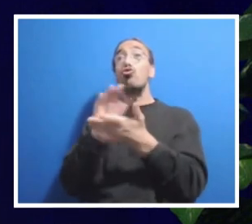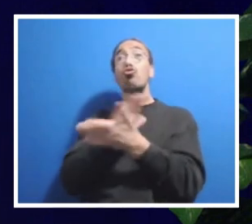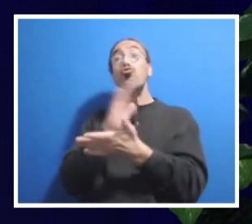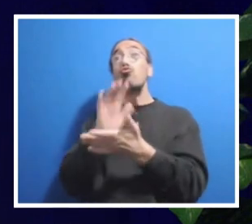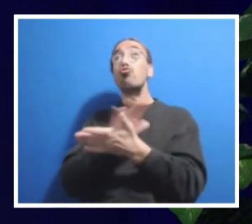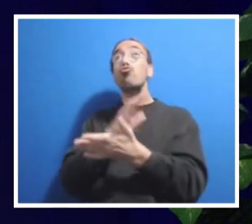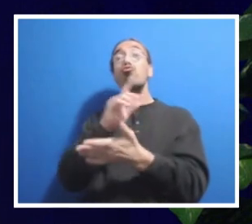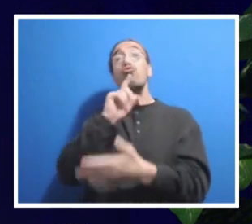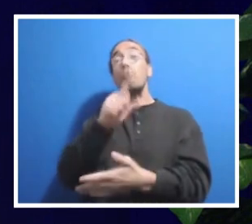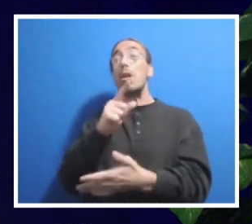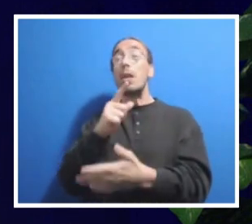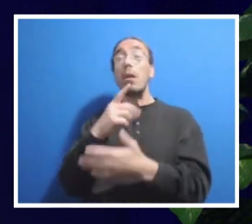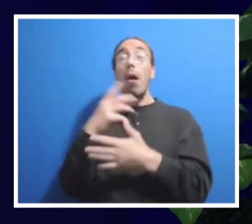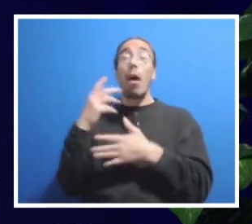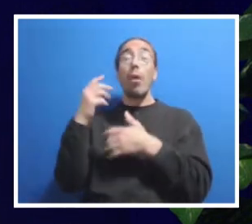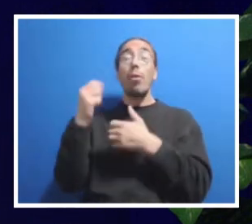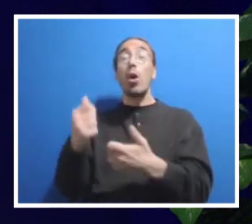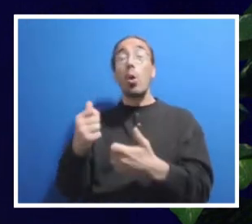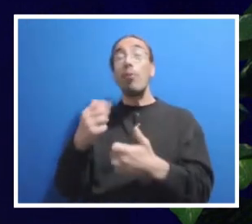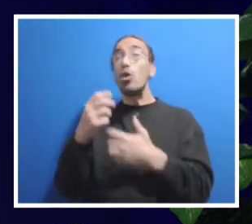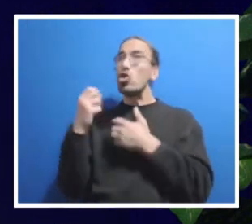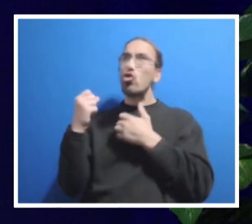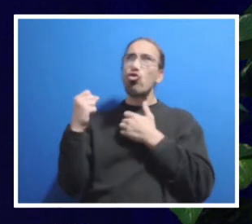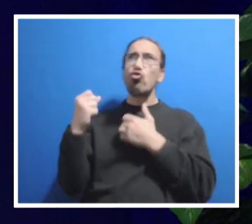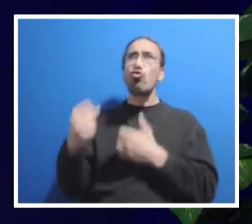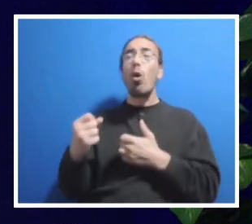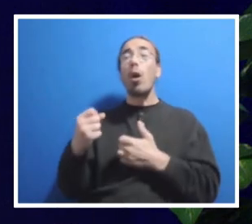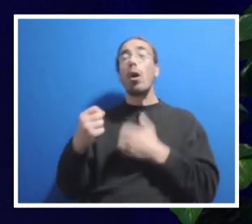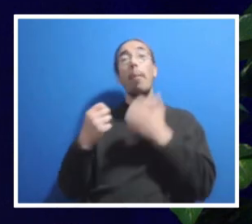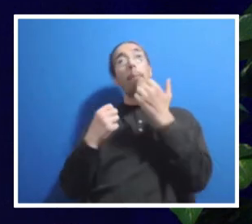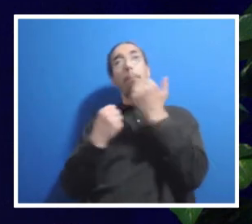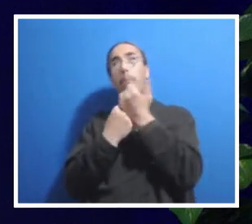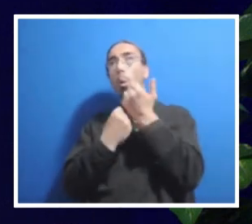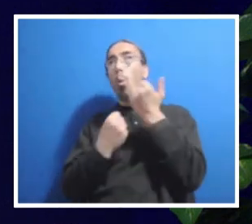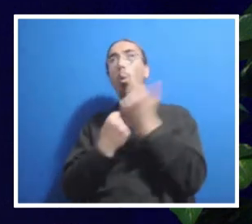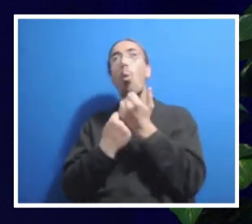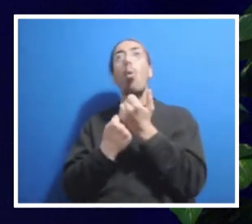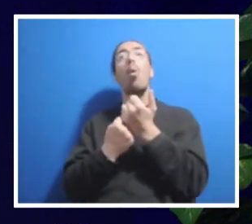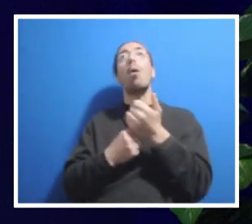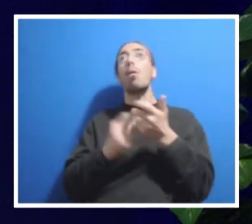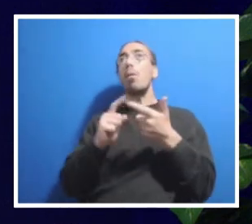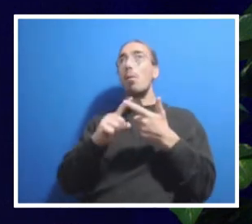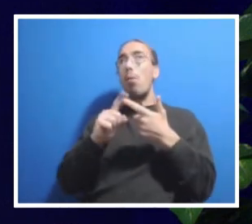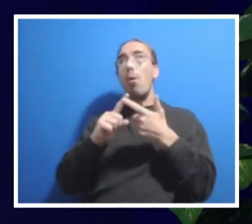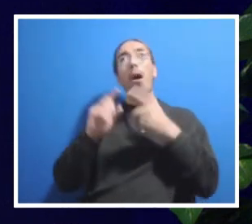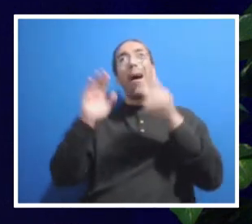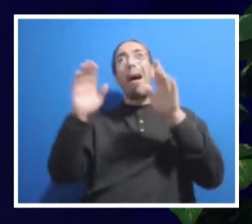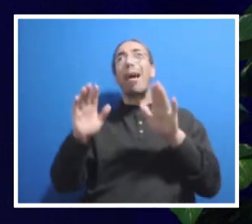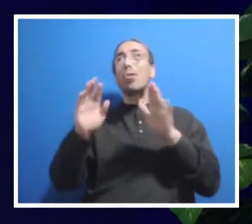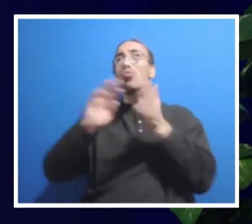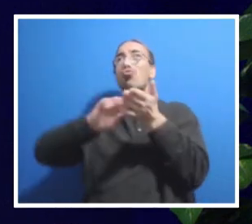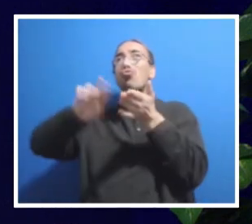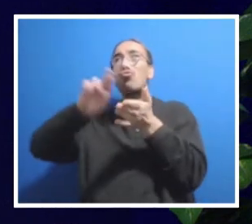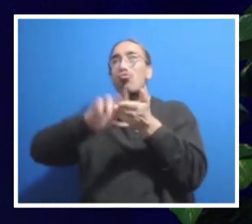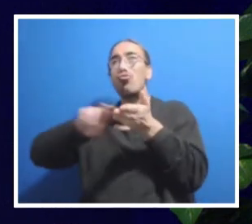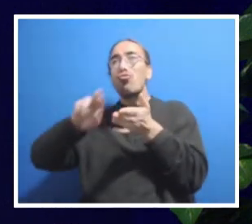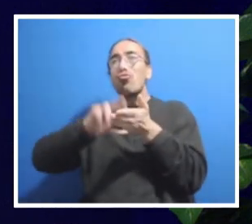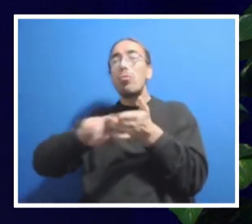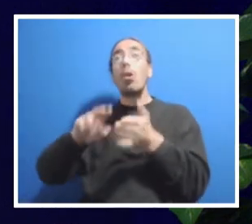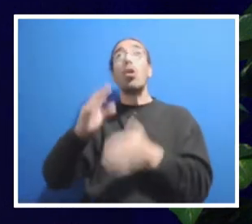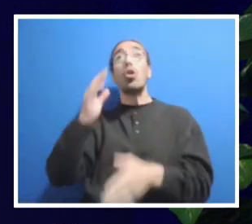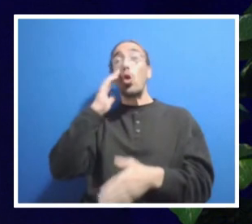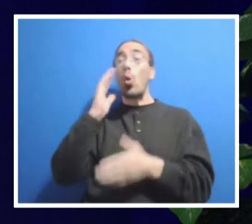donor support. We have excellent funding for major research. And you probably recall hearing that we just raised $2